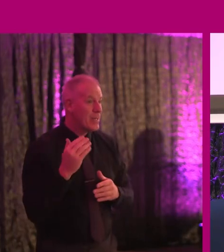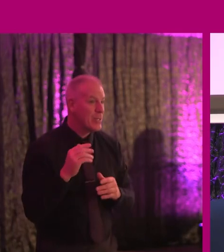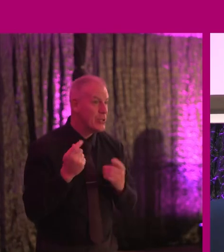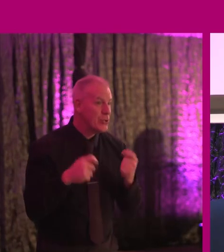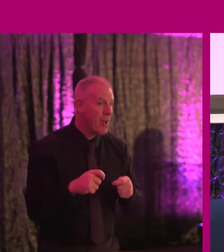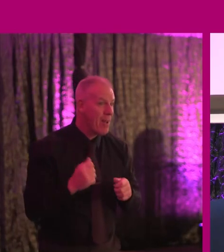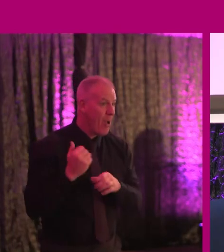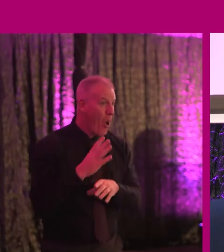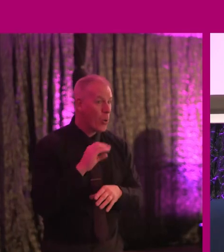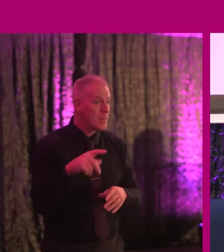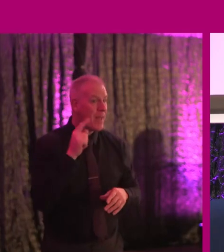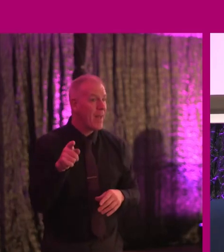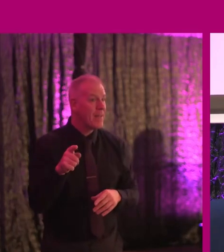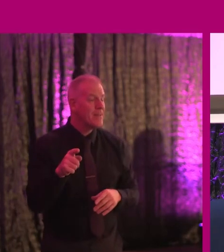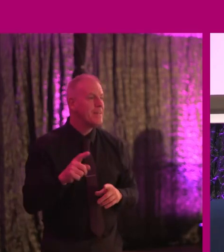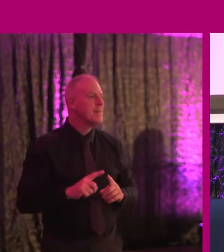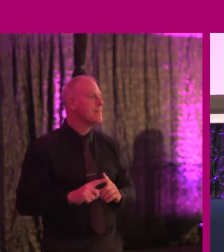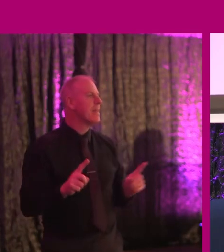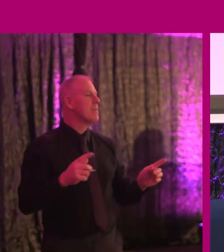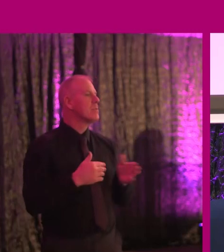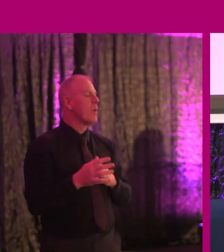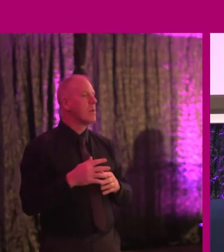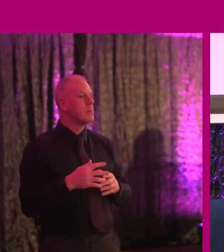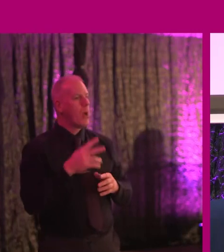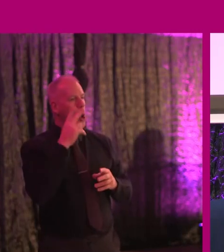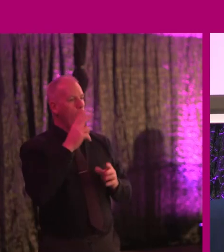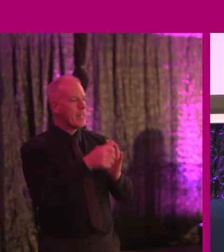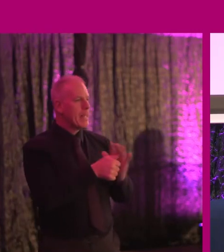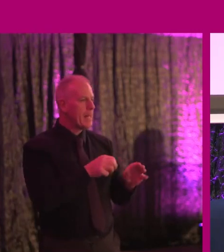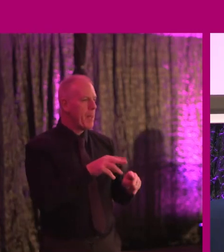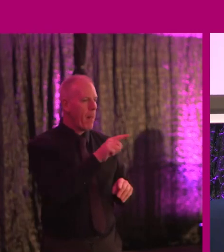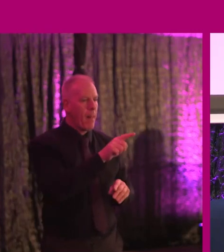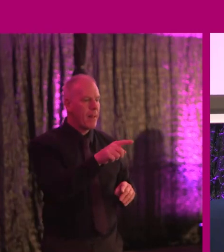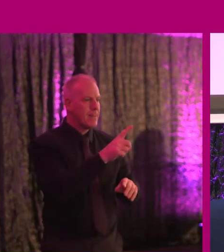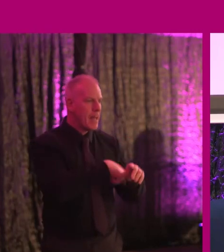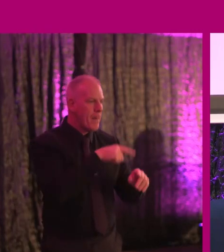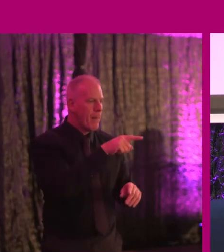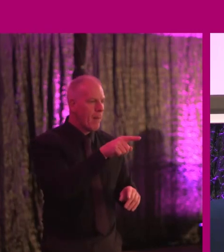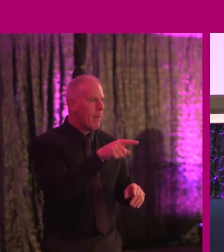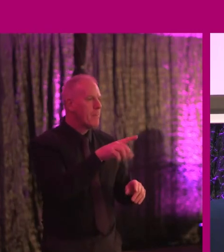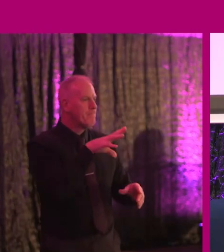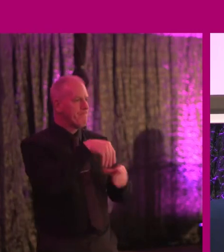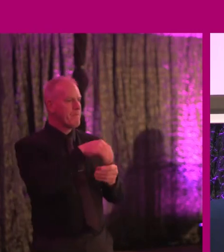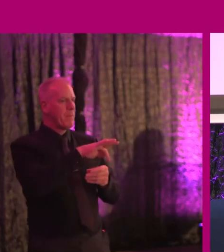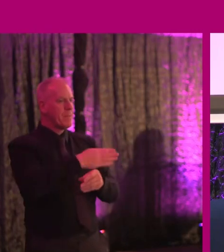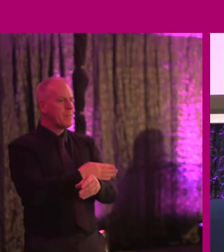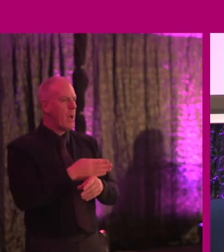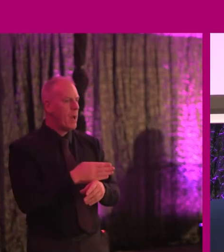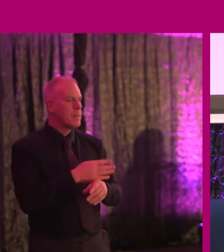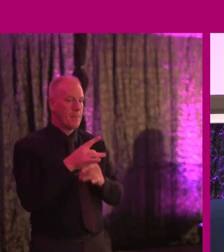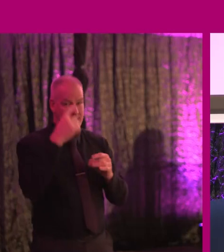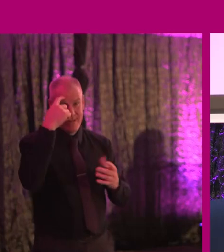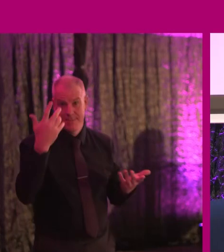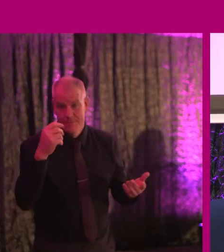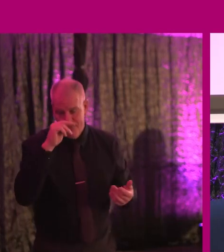single one of our companies will say, the difference is when we look to the talent, the disabled talent, when we're building in from the beginning, it makes